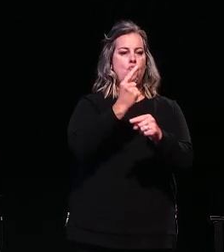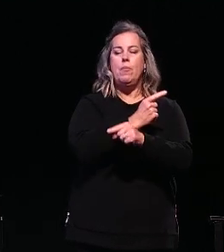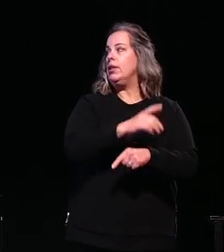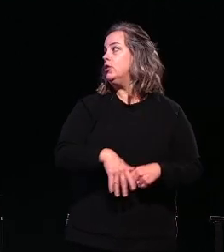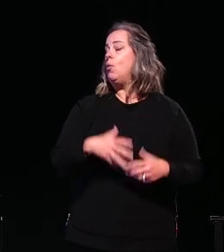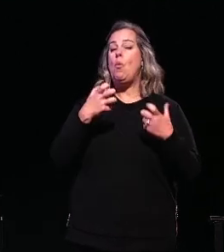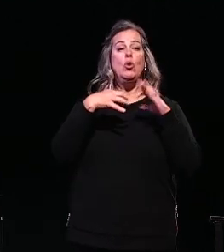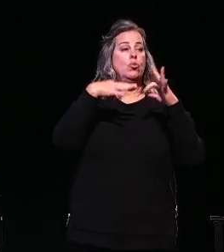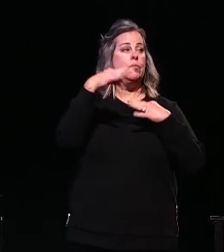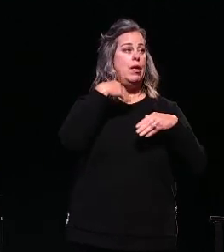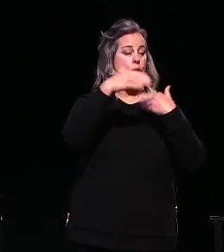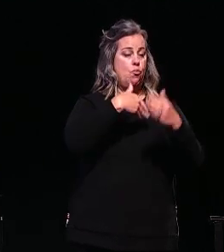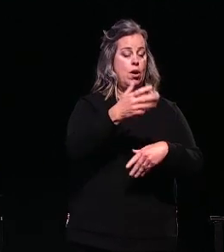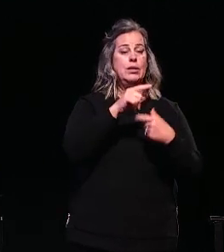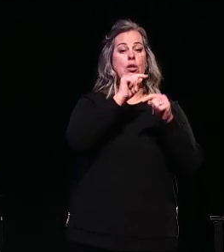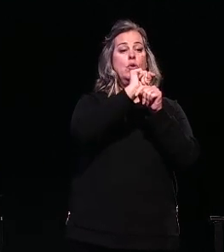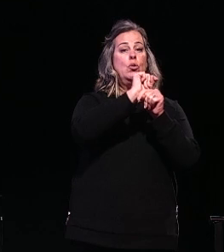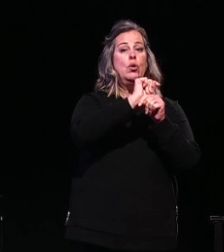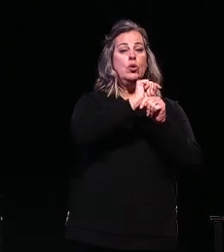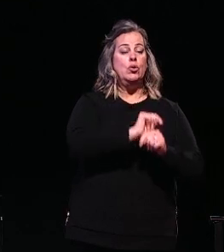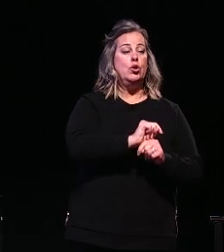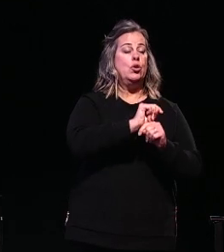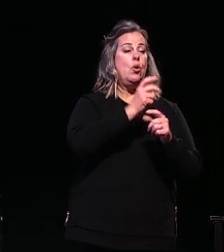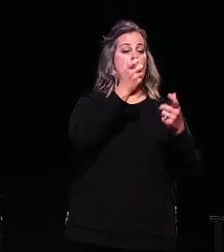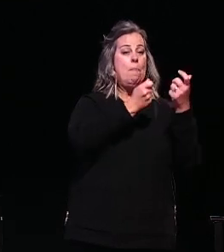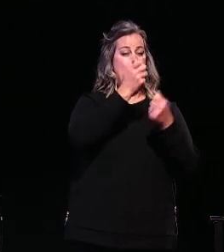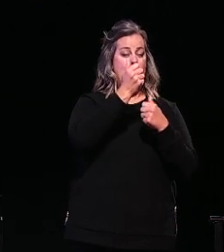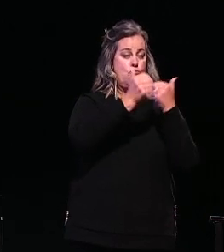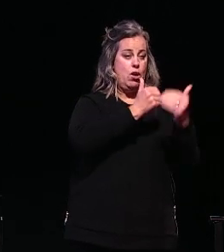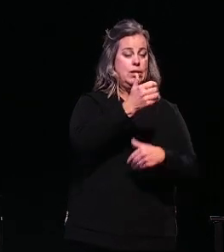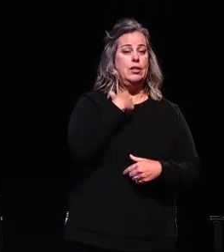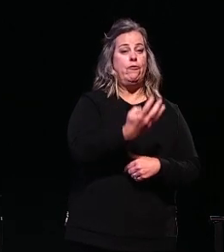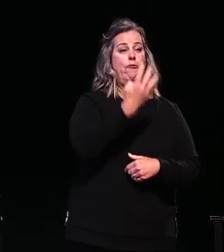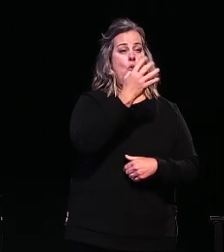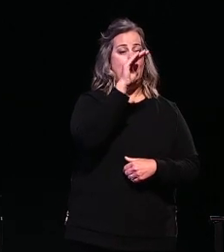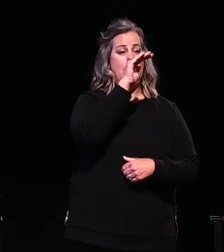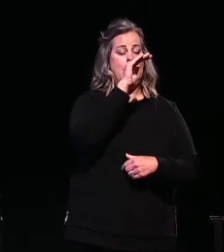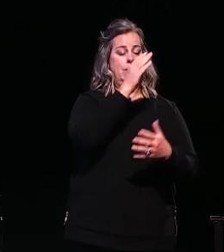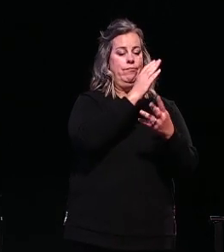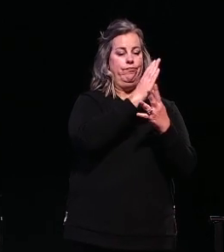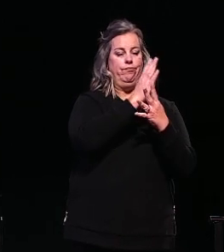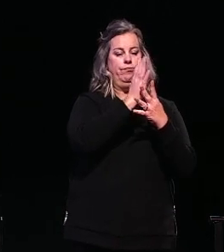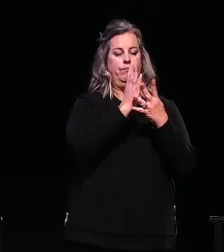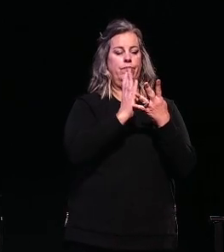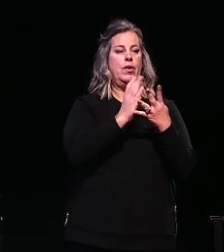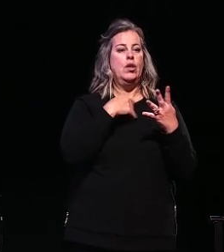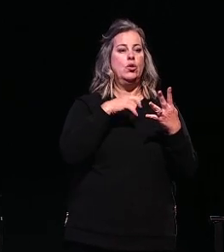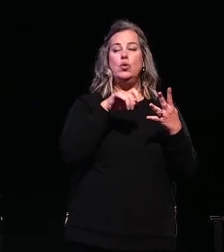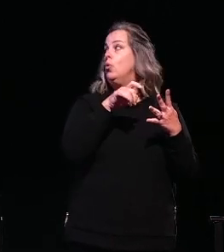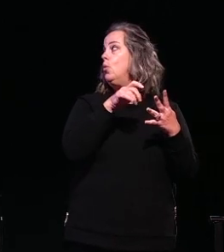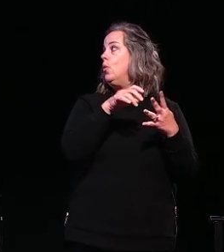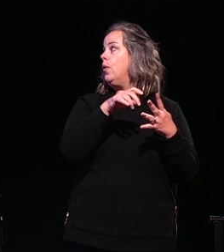process. The traditional milking parlor prep routine consists of four steps. The first step is applying a pre-dip sanitizer to kill